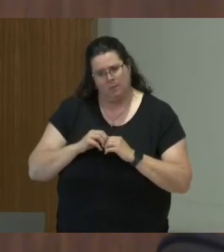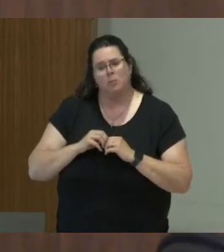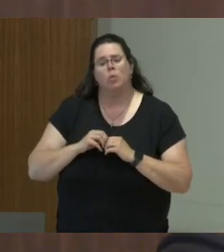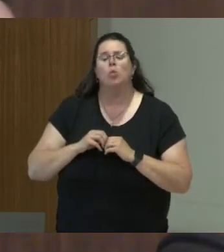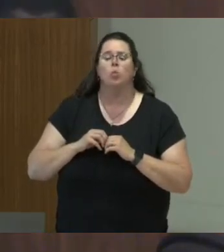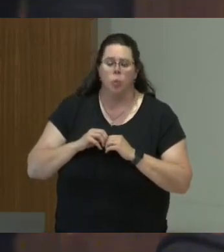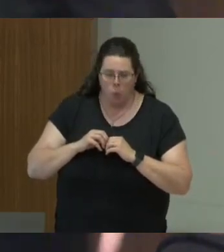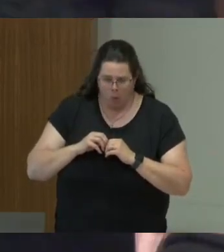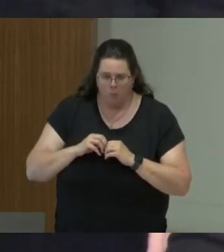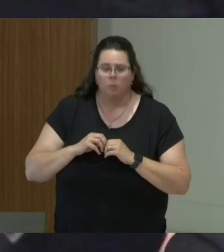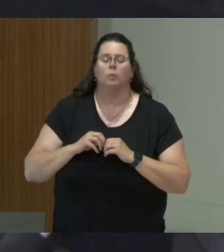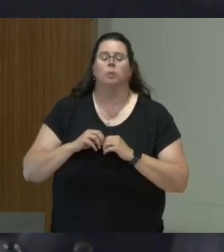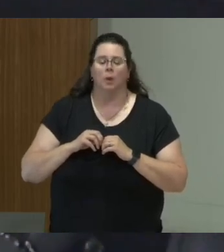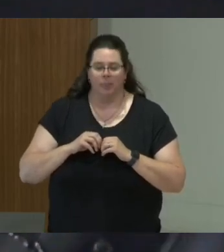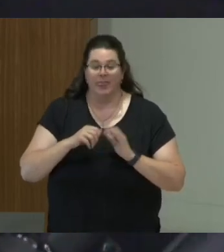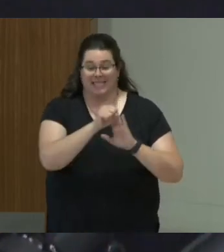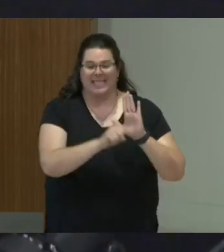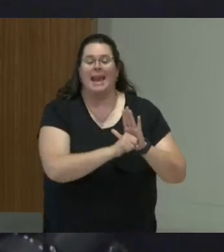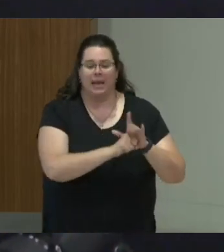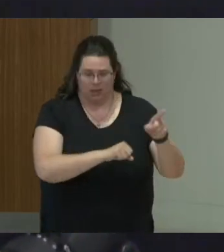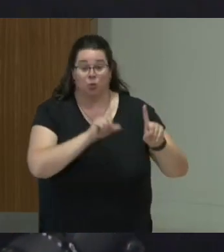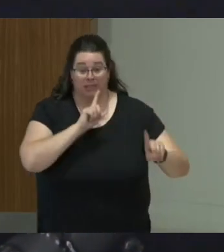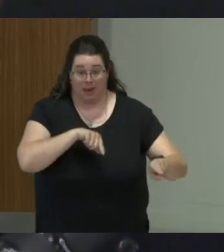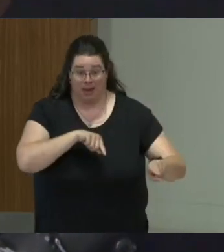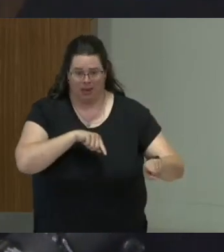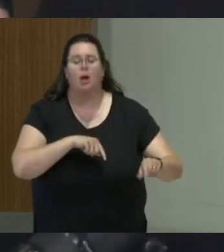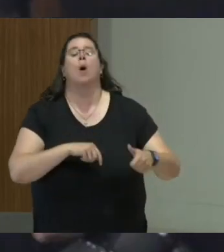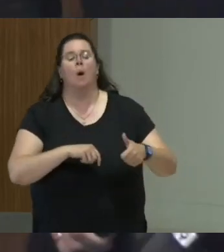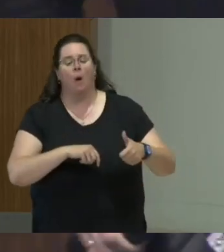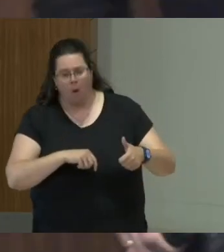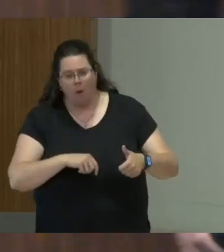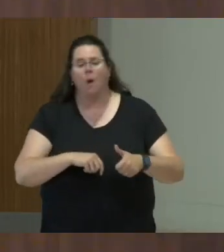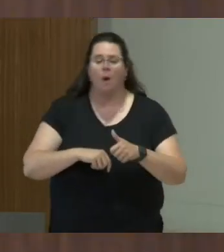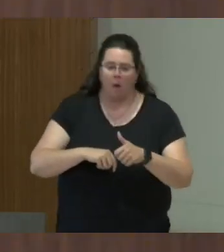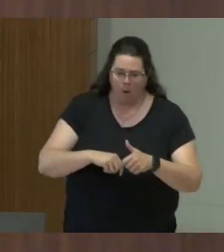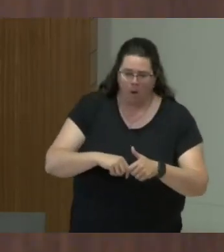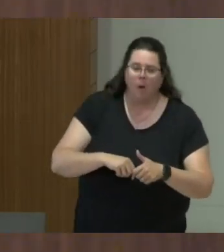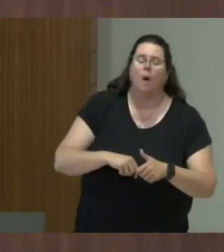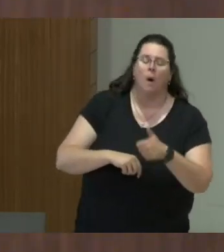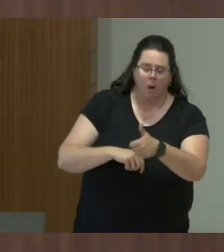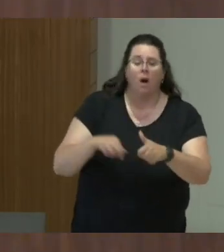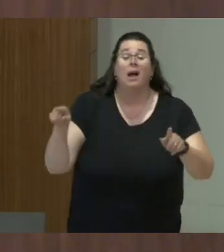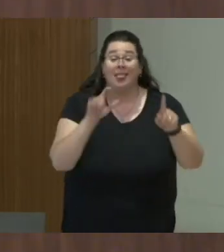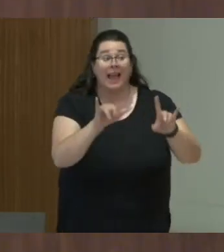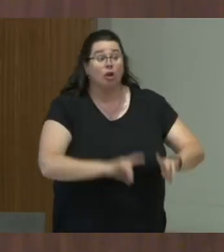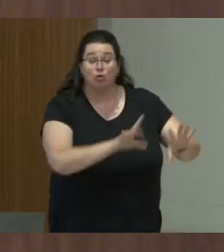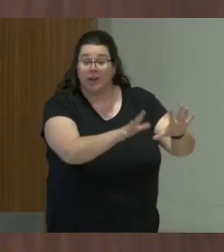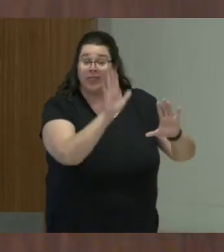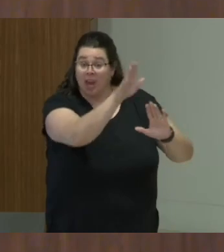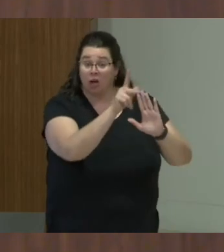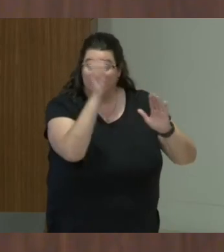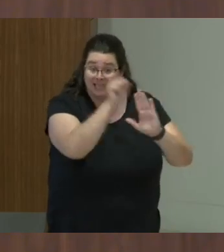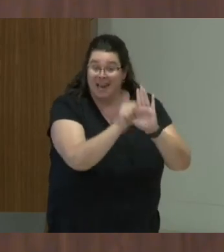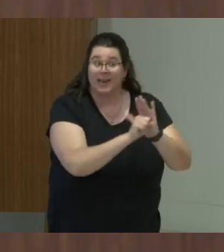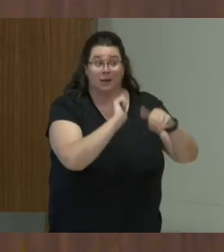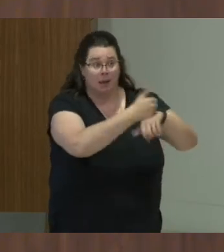state in Australia takes responsibility towards framing policies is